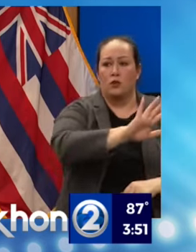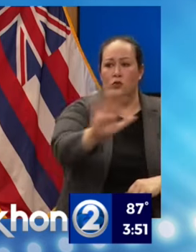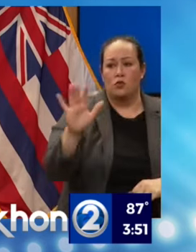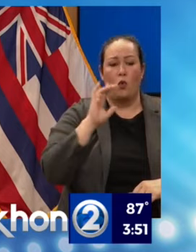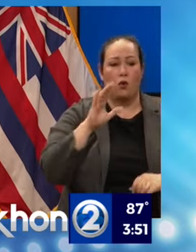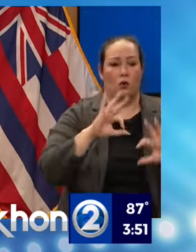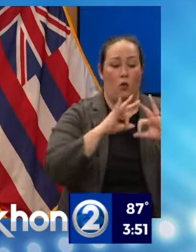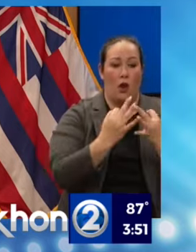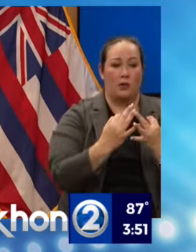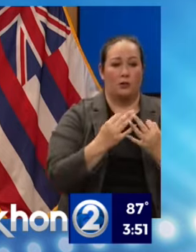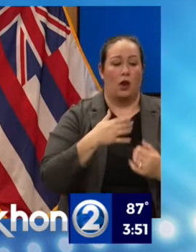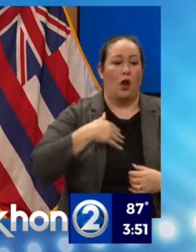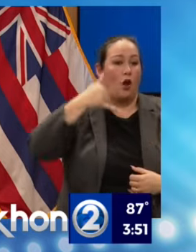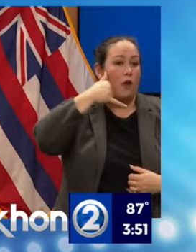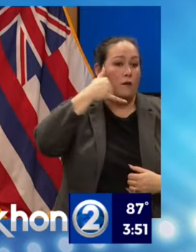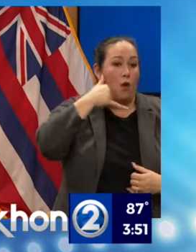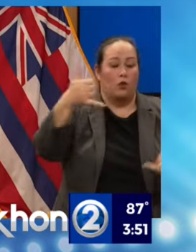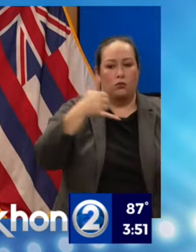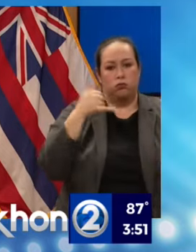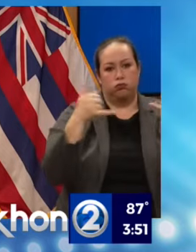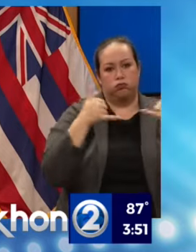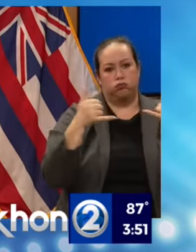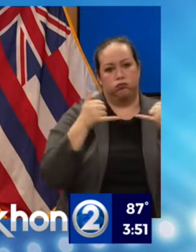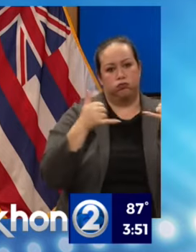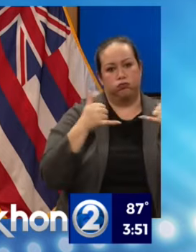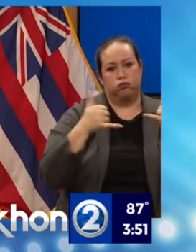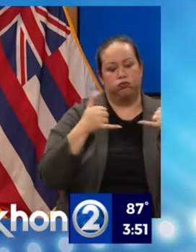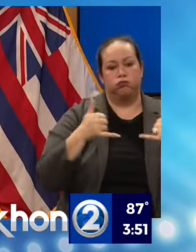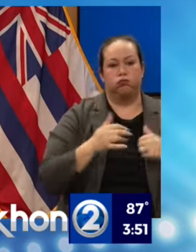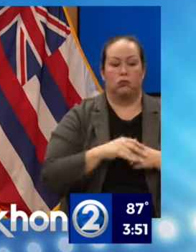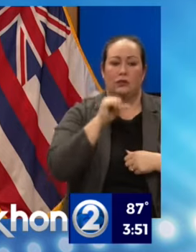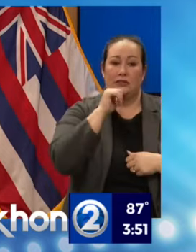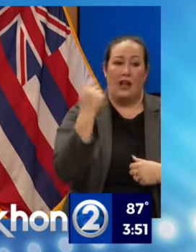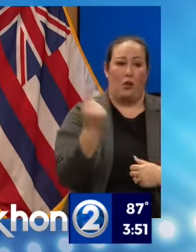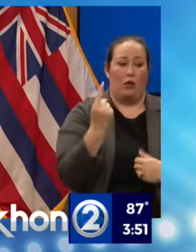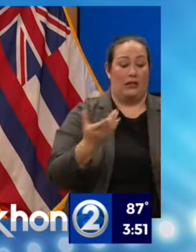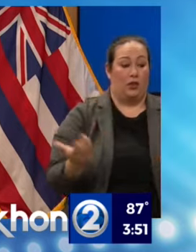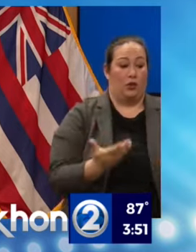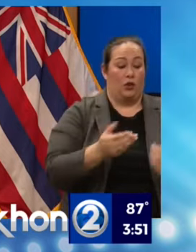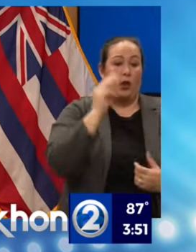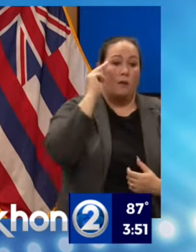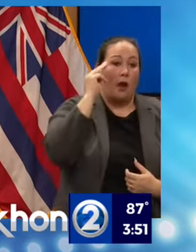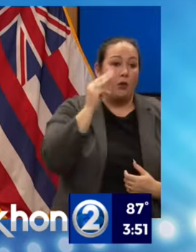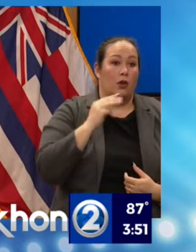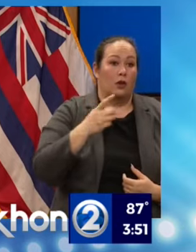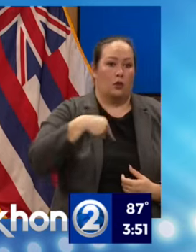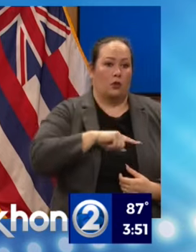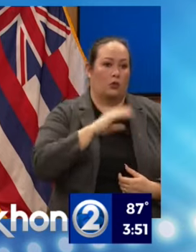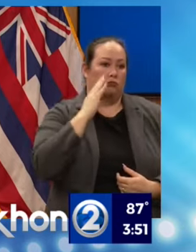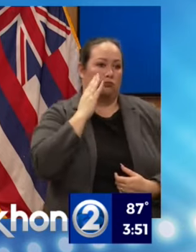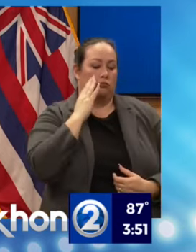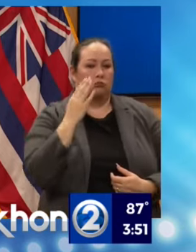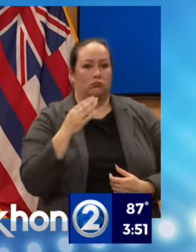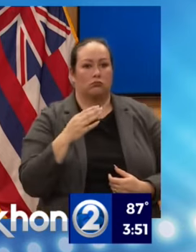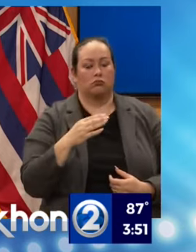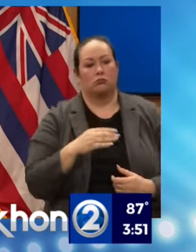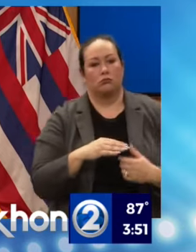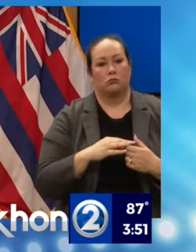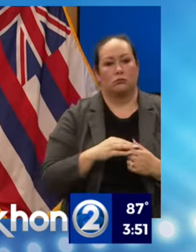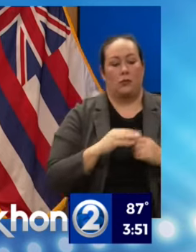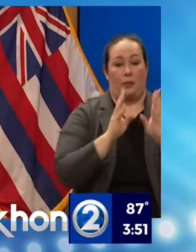As our phones have been filled very heavily, not just here in Maui, as we all went into the center this morning,